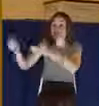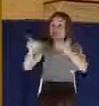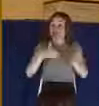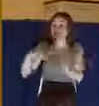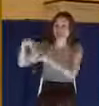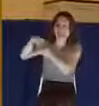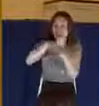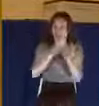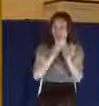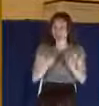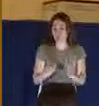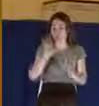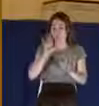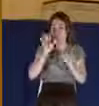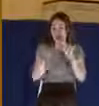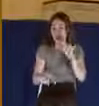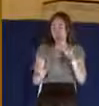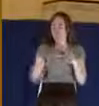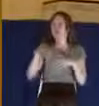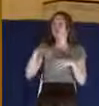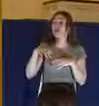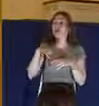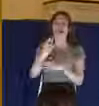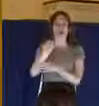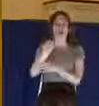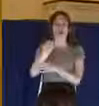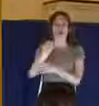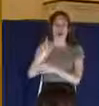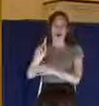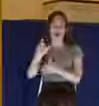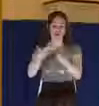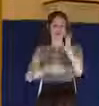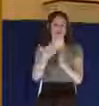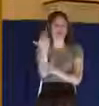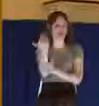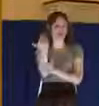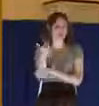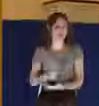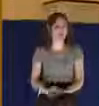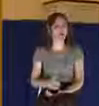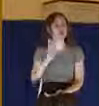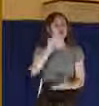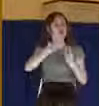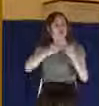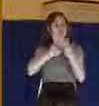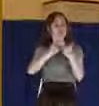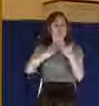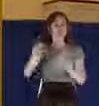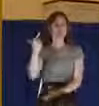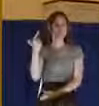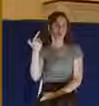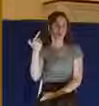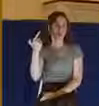Word today? Mark chapter 15, and we'll start at verse 21.